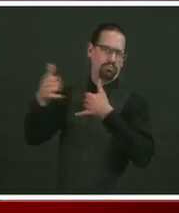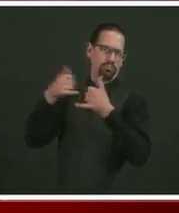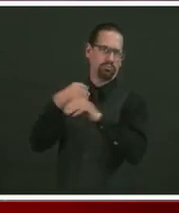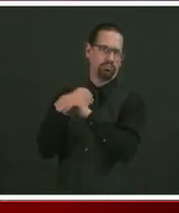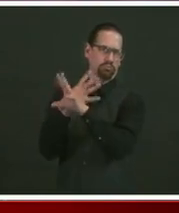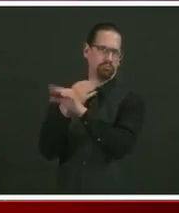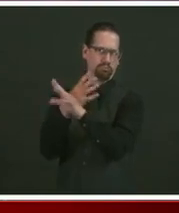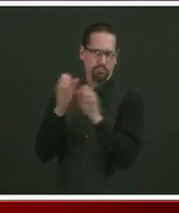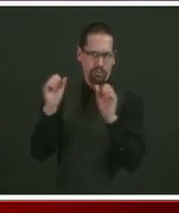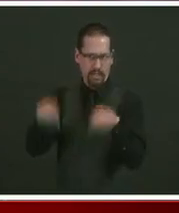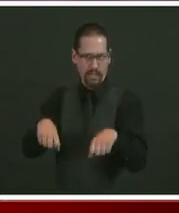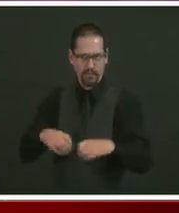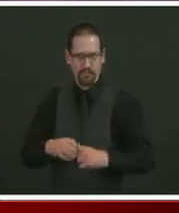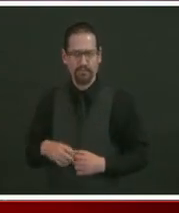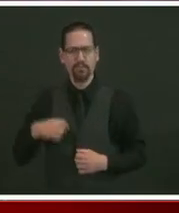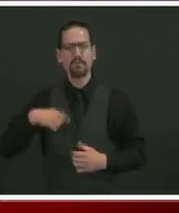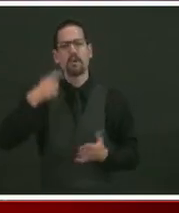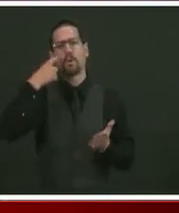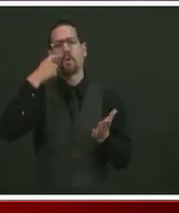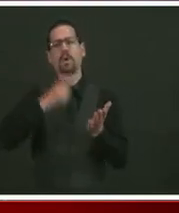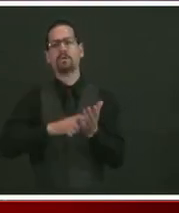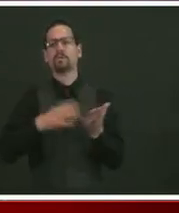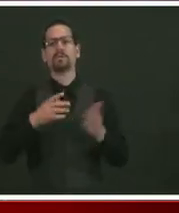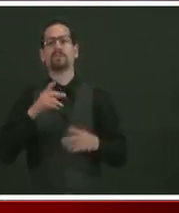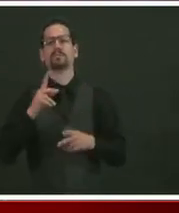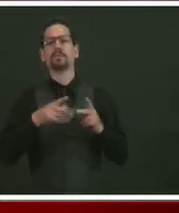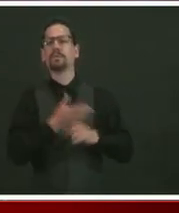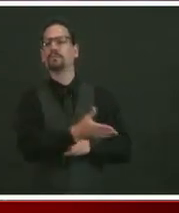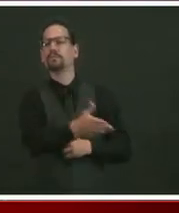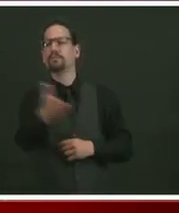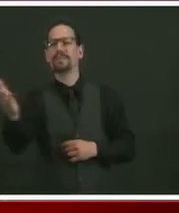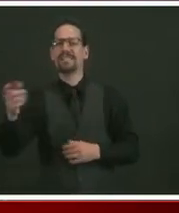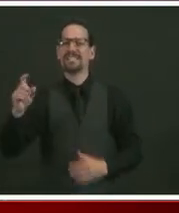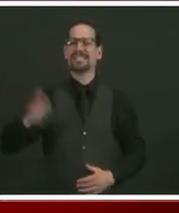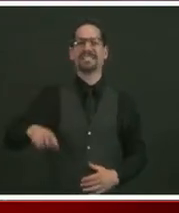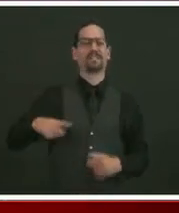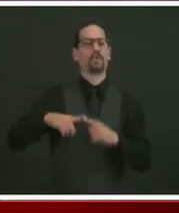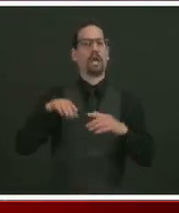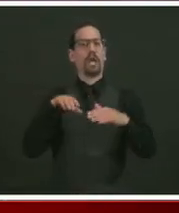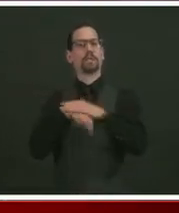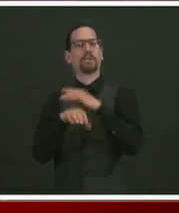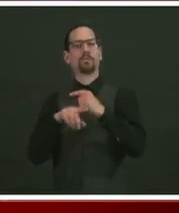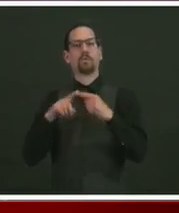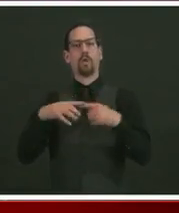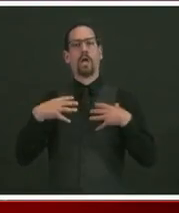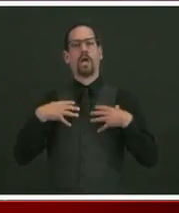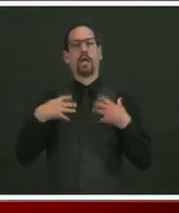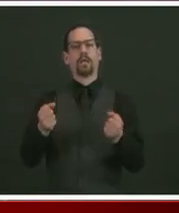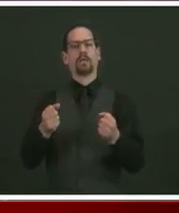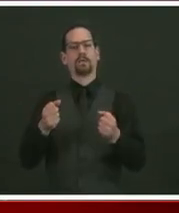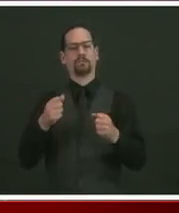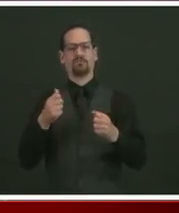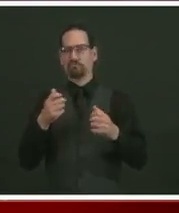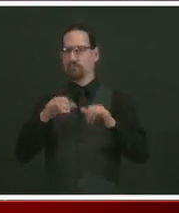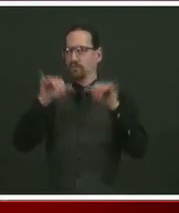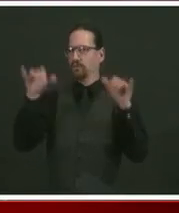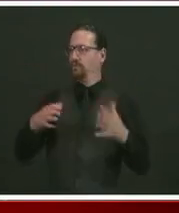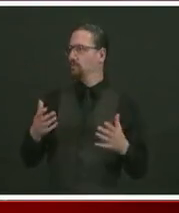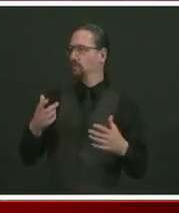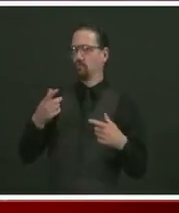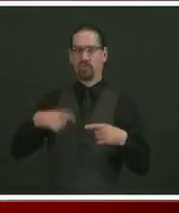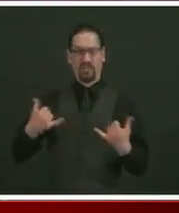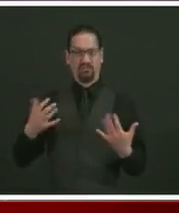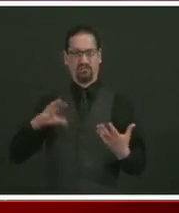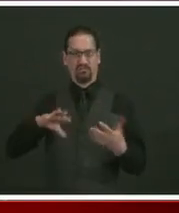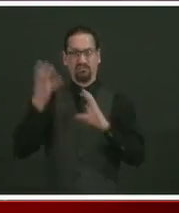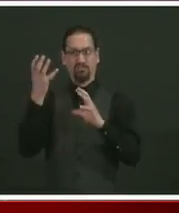because we knew everyone needed access to health care during the crisis, and yet it wasn't always safe to leave our homes.